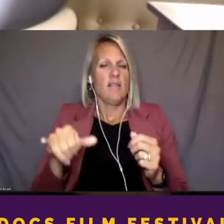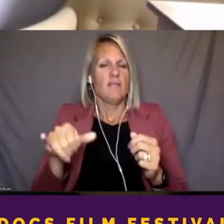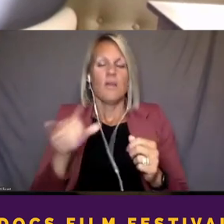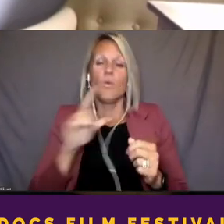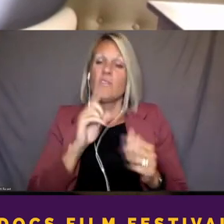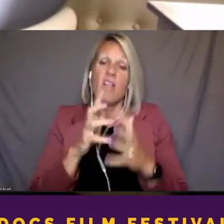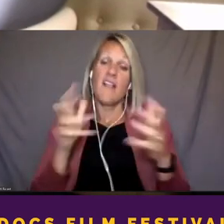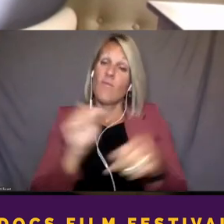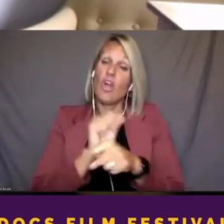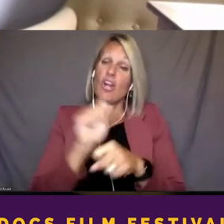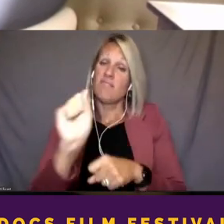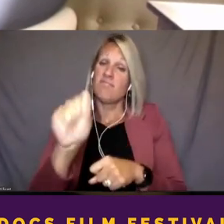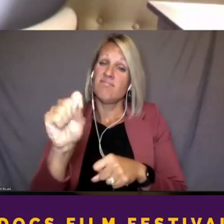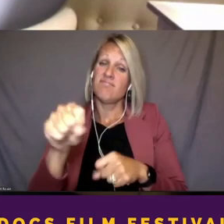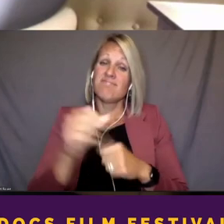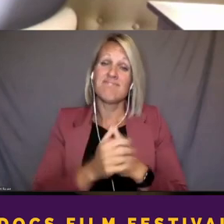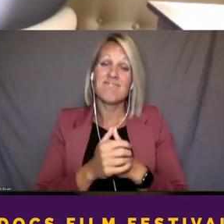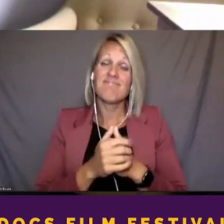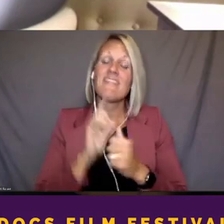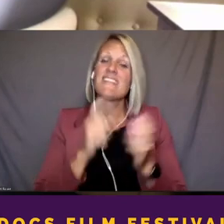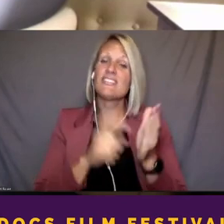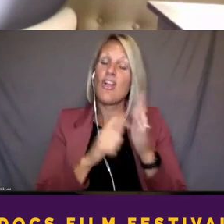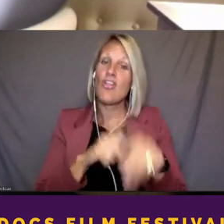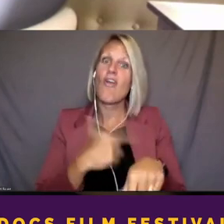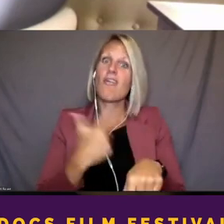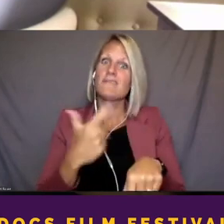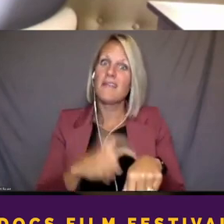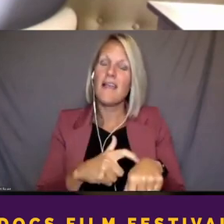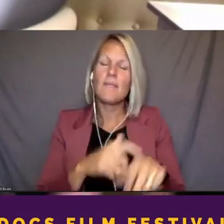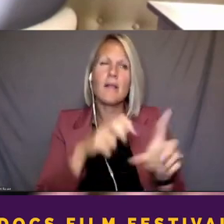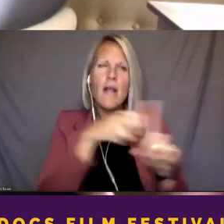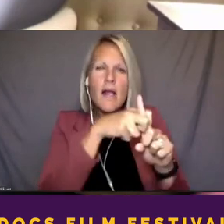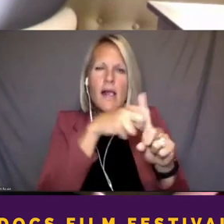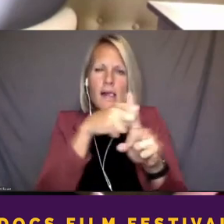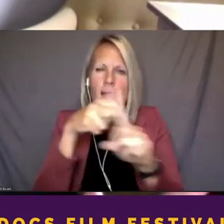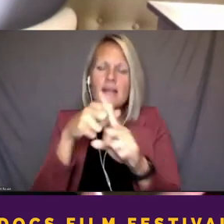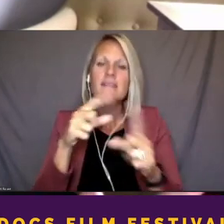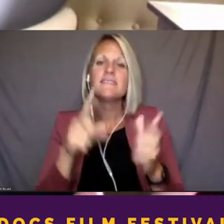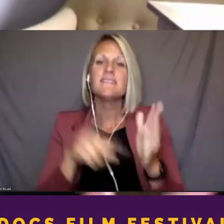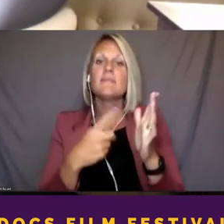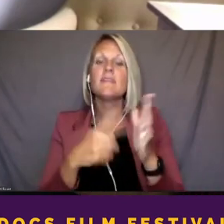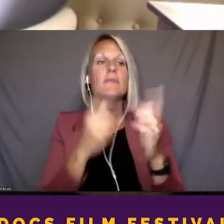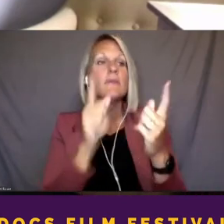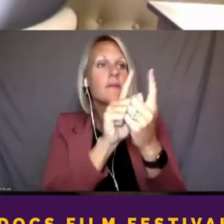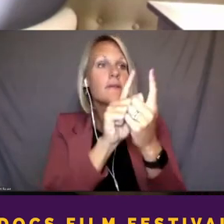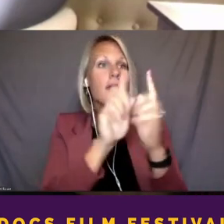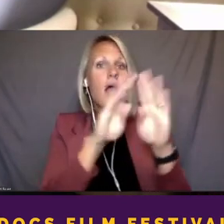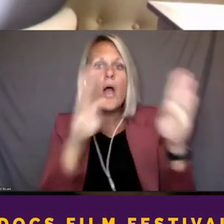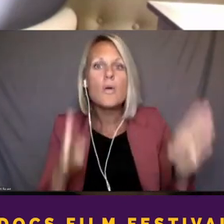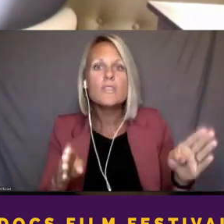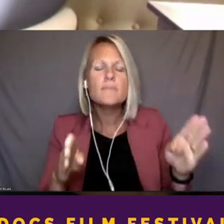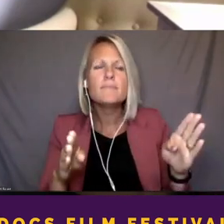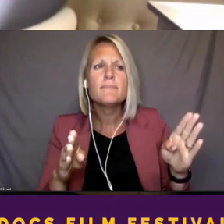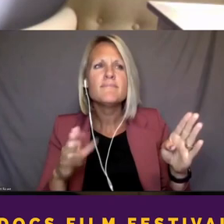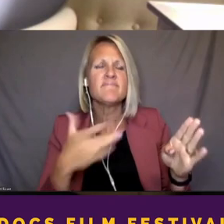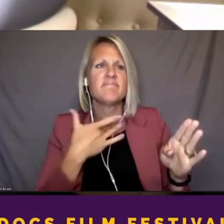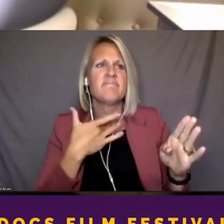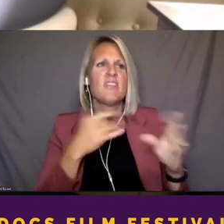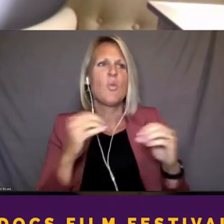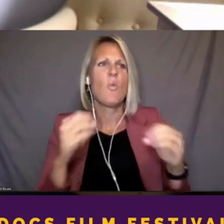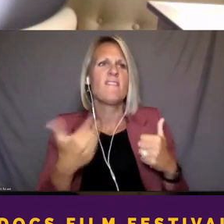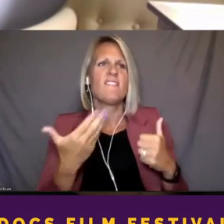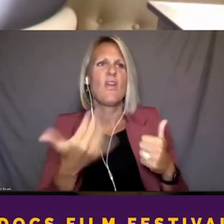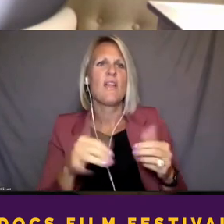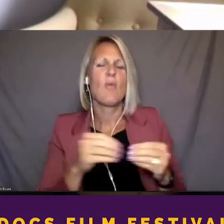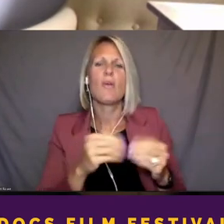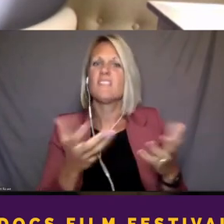work. It took it took a long time tracking people down. Sometimes you go to houses and nobody lives there anymore, you know, and so it was a lot of work.